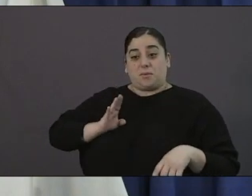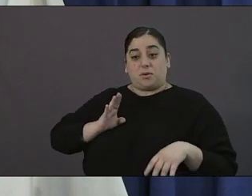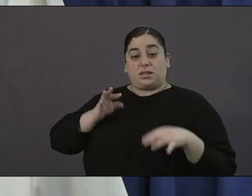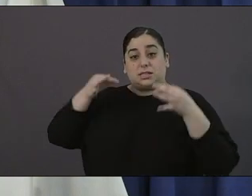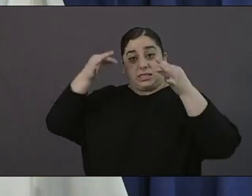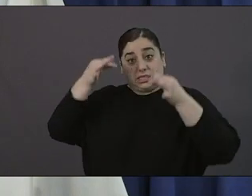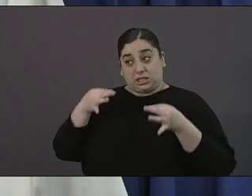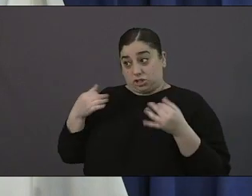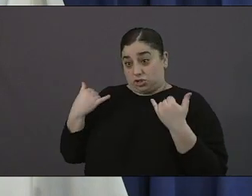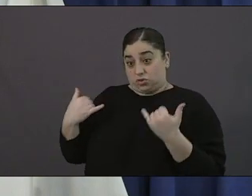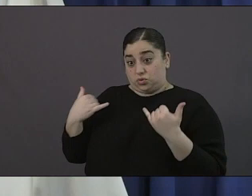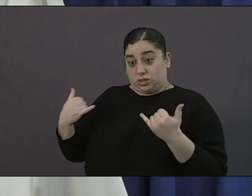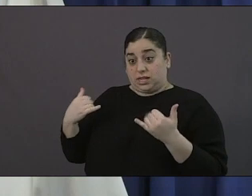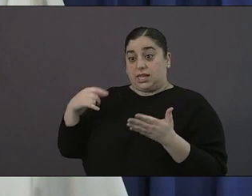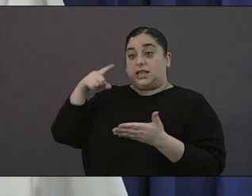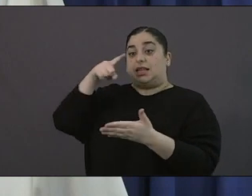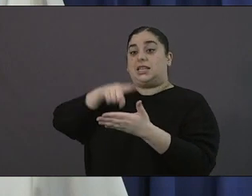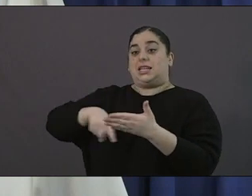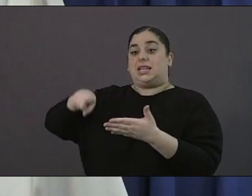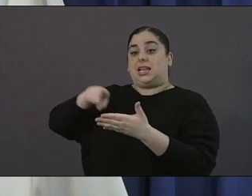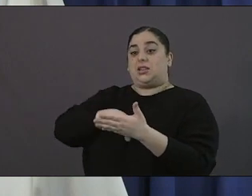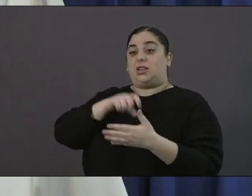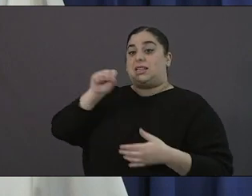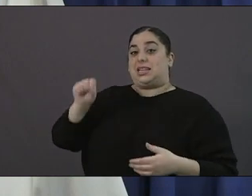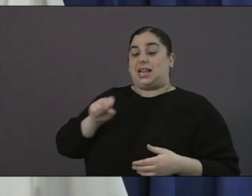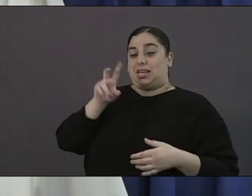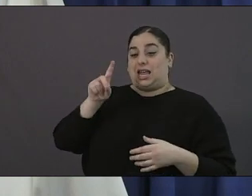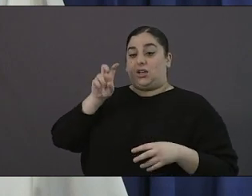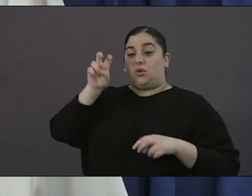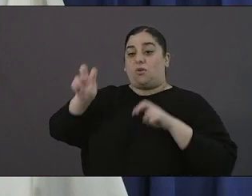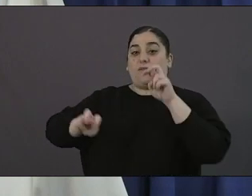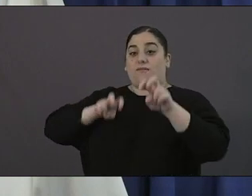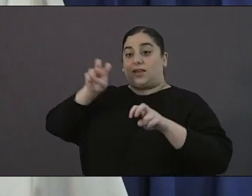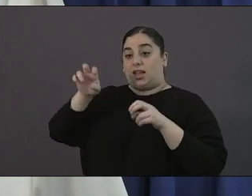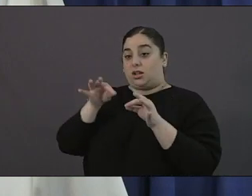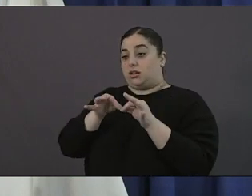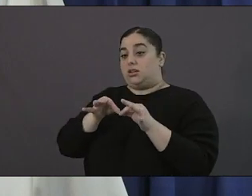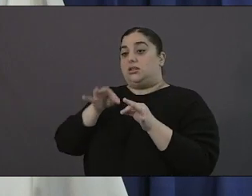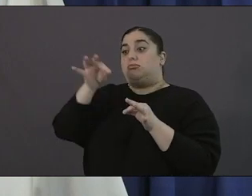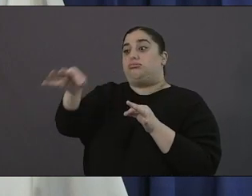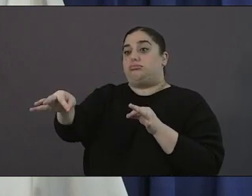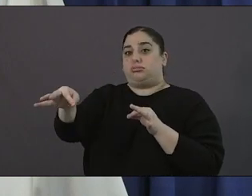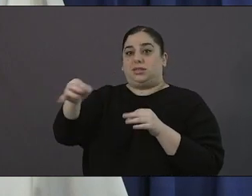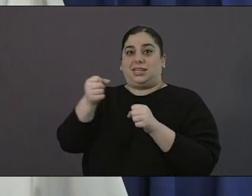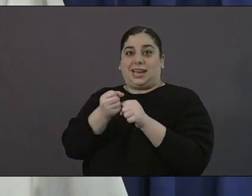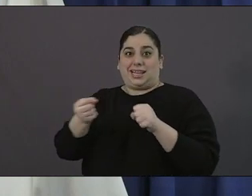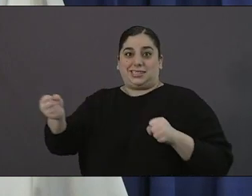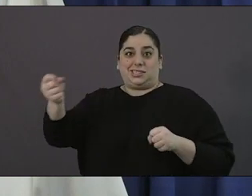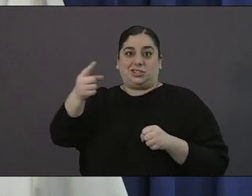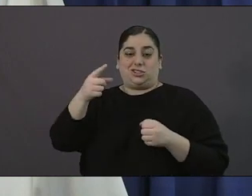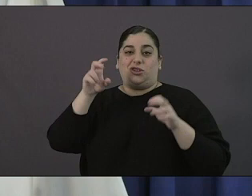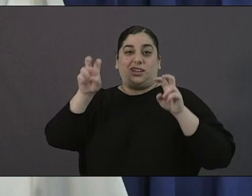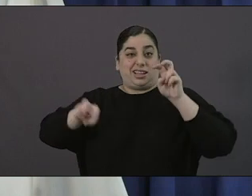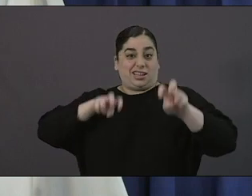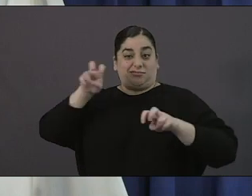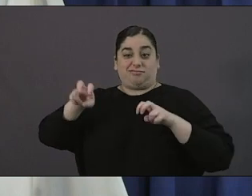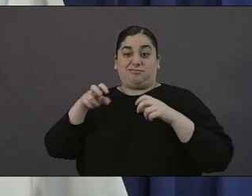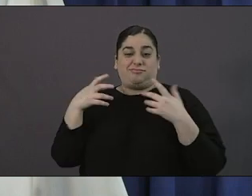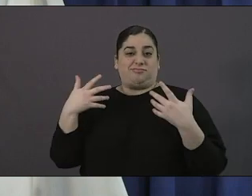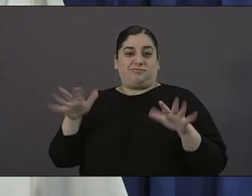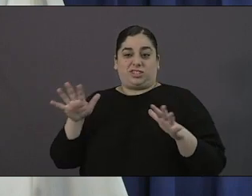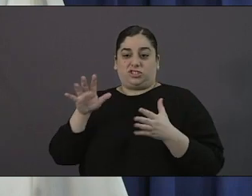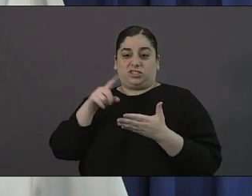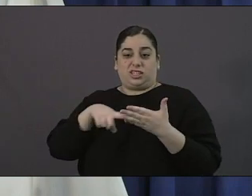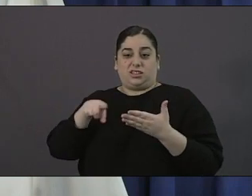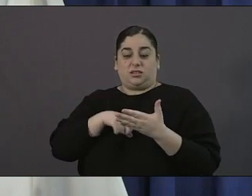to cancel the county fair until next summer yeah um that's obviously a big economic driver for the whole region two questions regarding that but